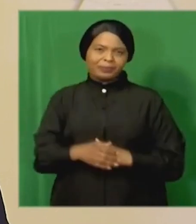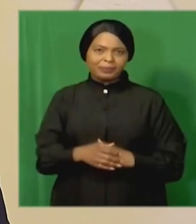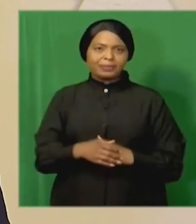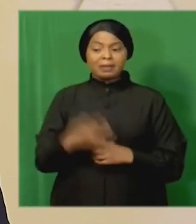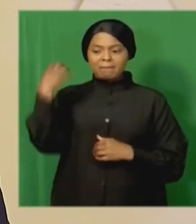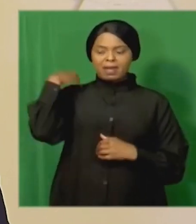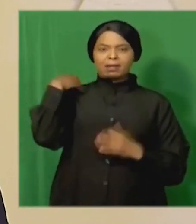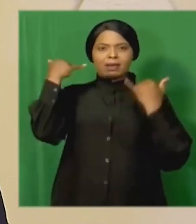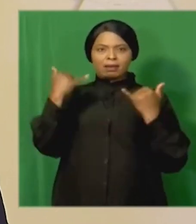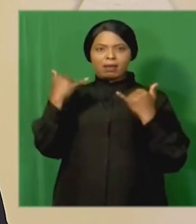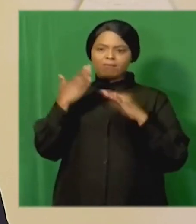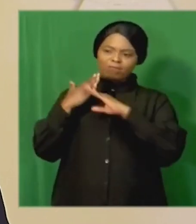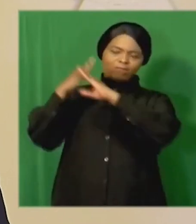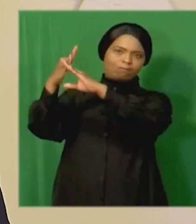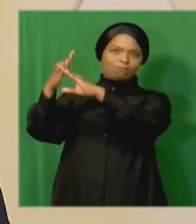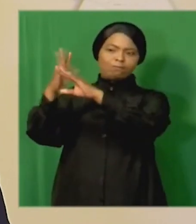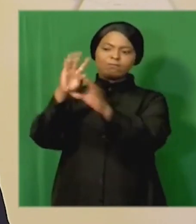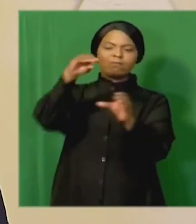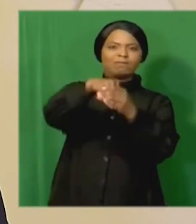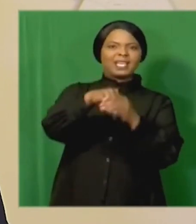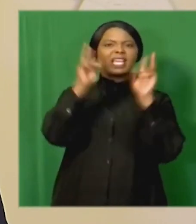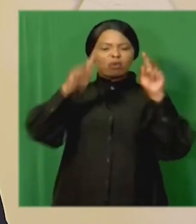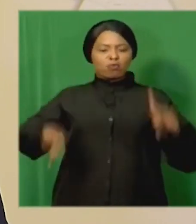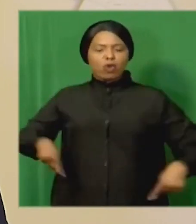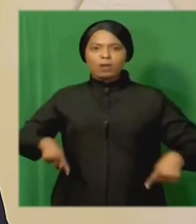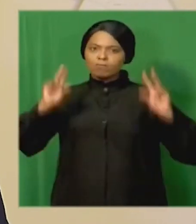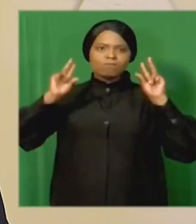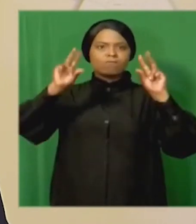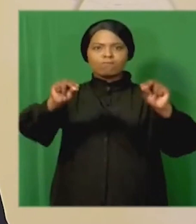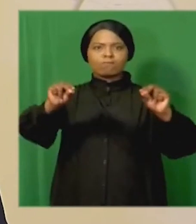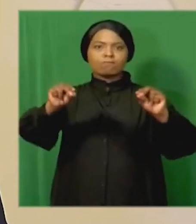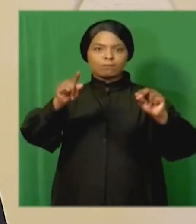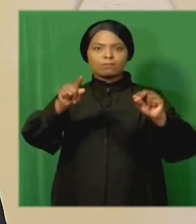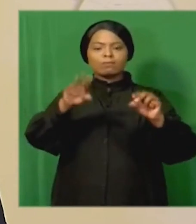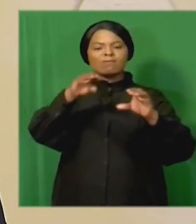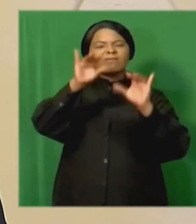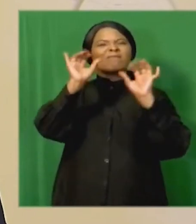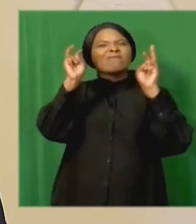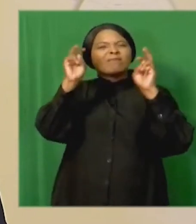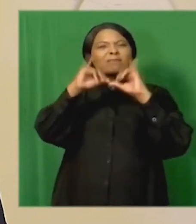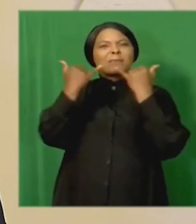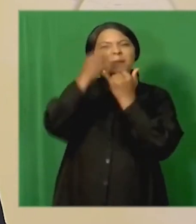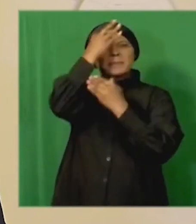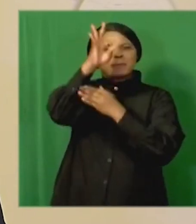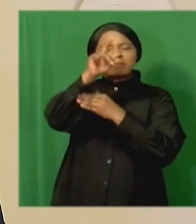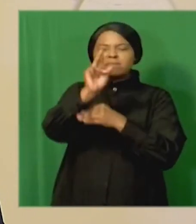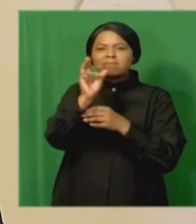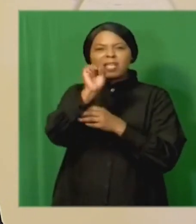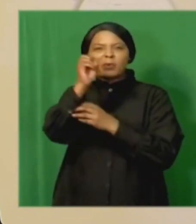will be prohibited from playing any role in procurement within state owned enterprises or departments